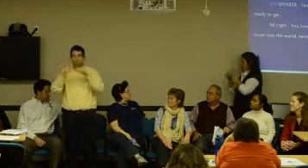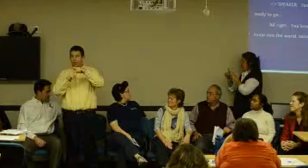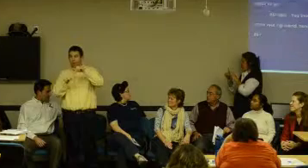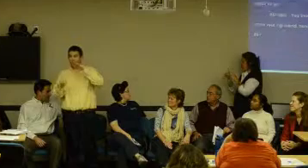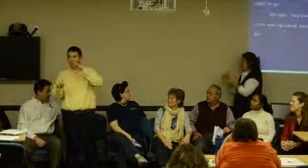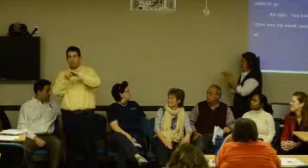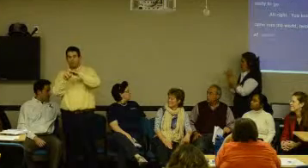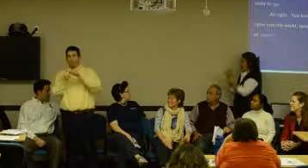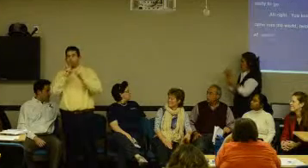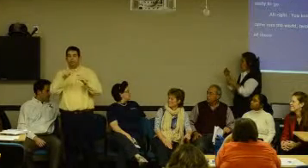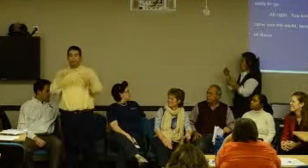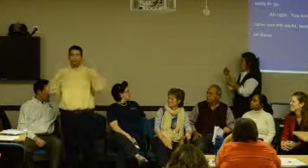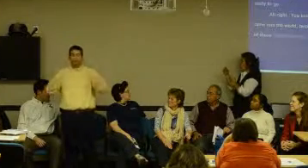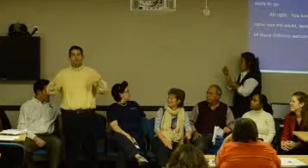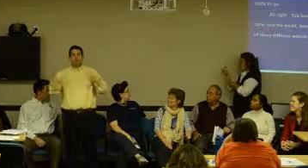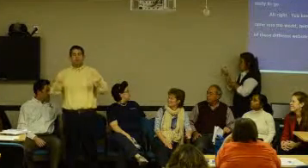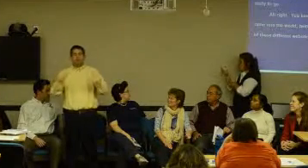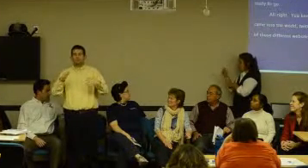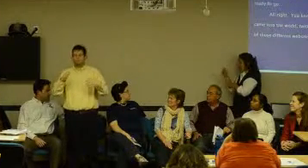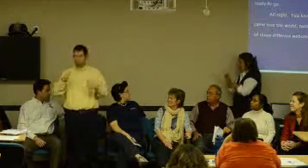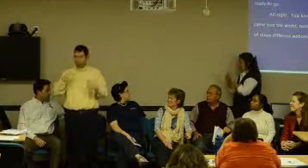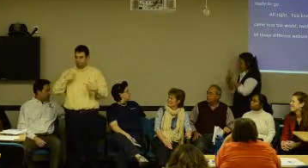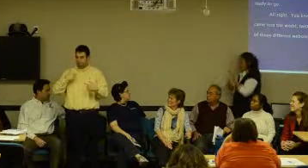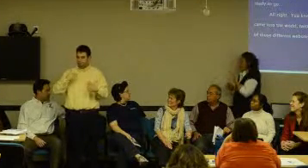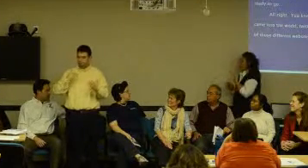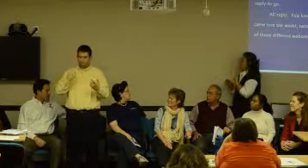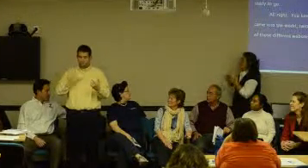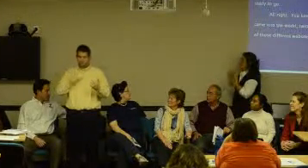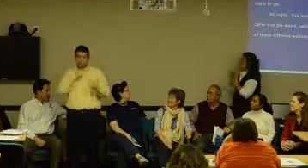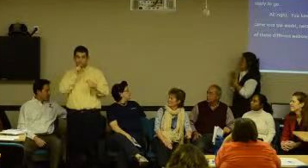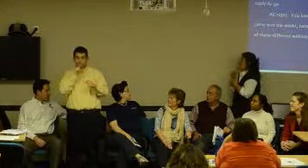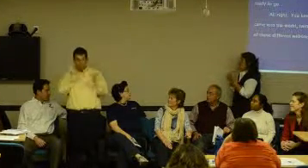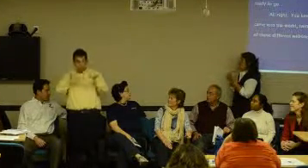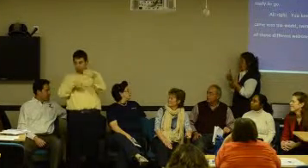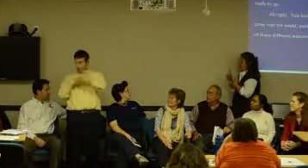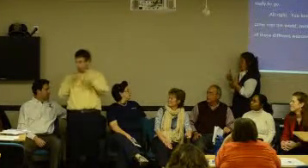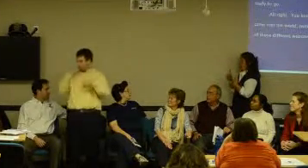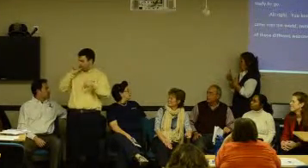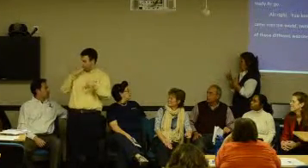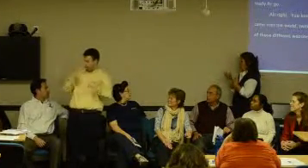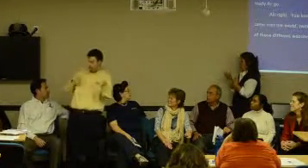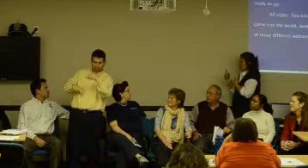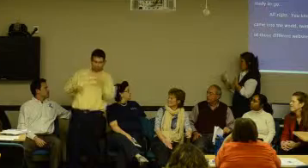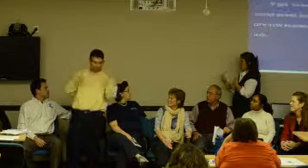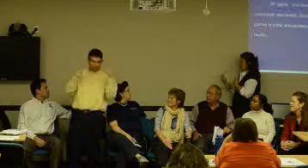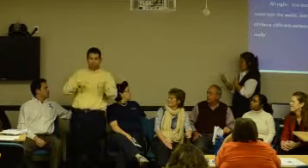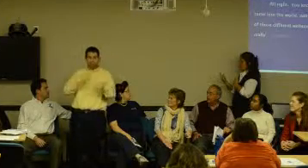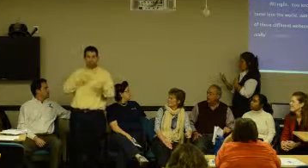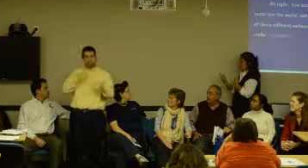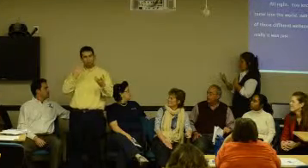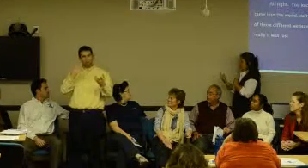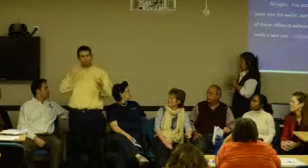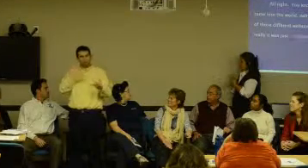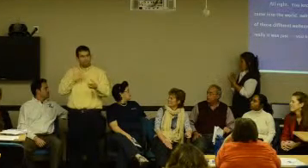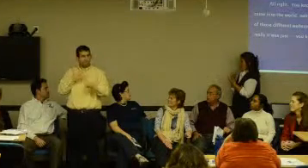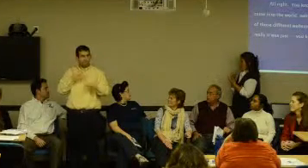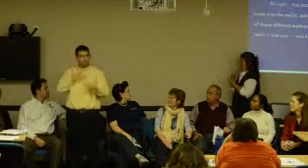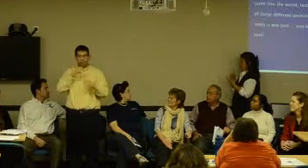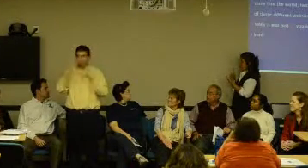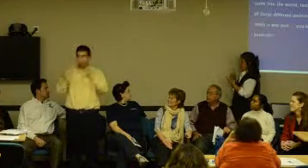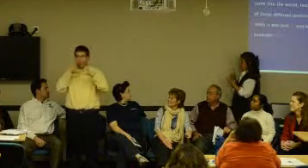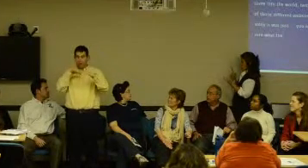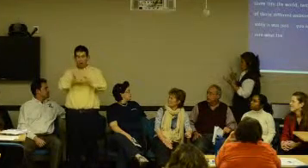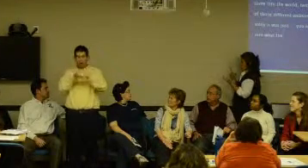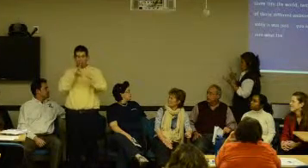came up, you know, Google Plus, really it was just, you know, I'm not sure what the deaf and hard of hearing